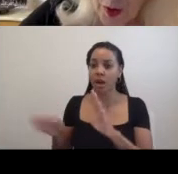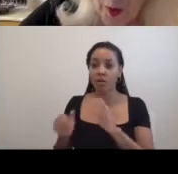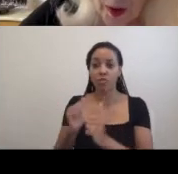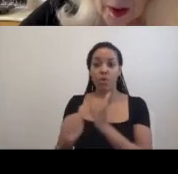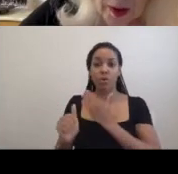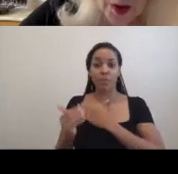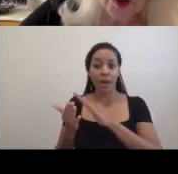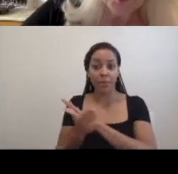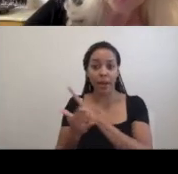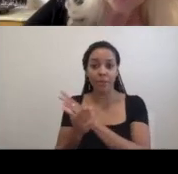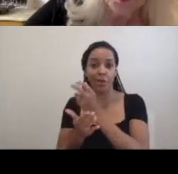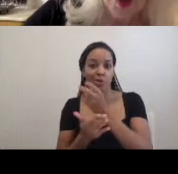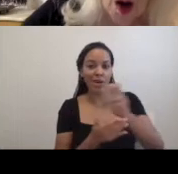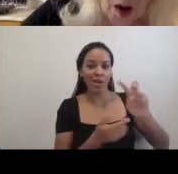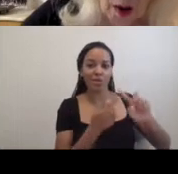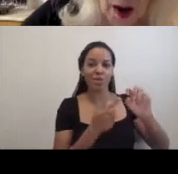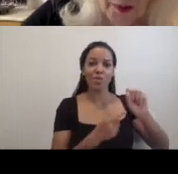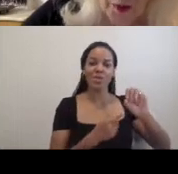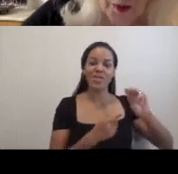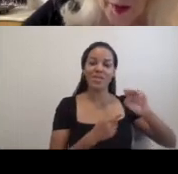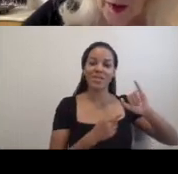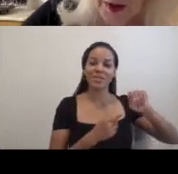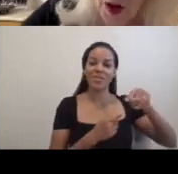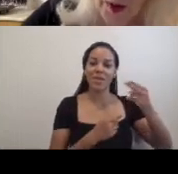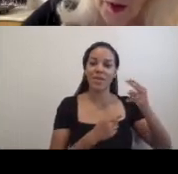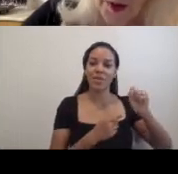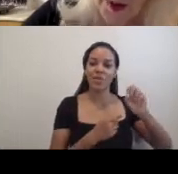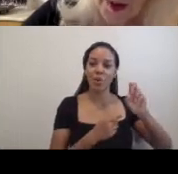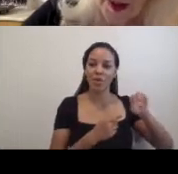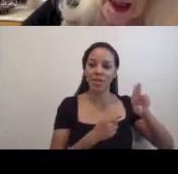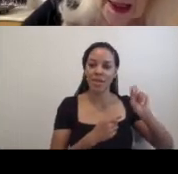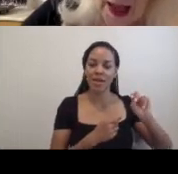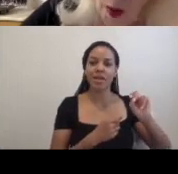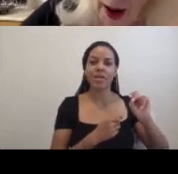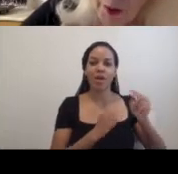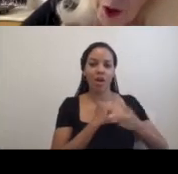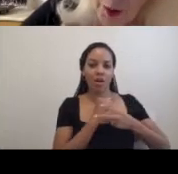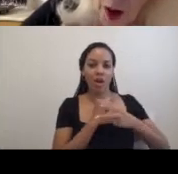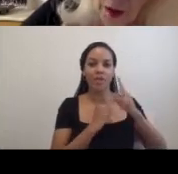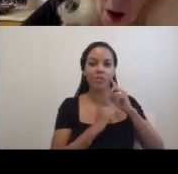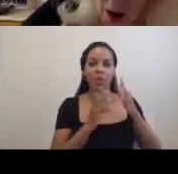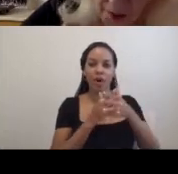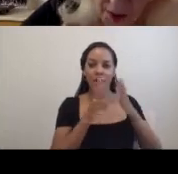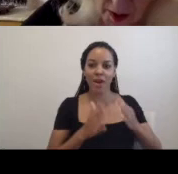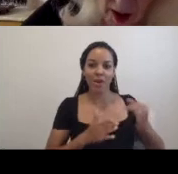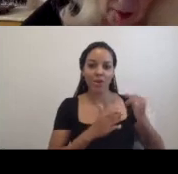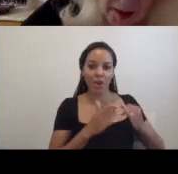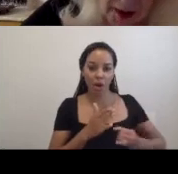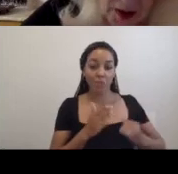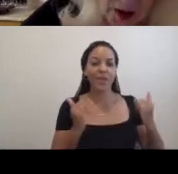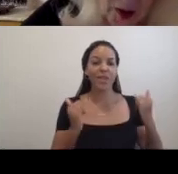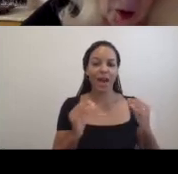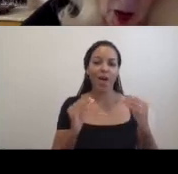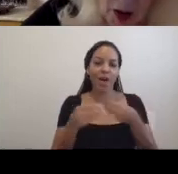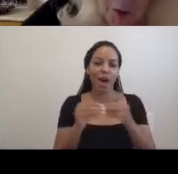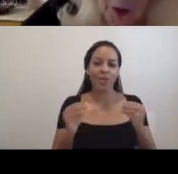Smithsonian Institution's Archives of American Art. Now I have a smaller office, but it